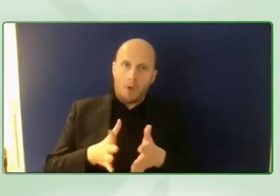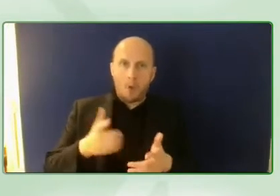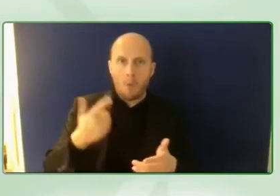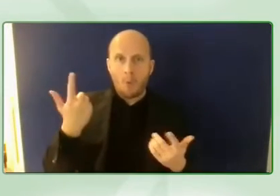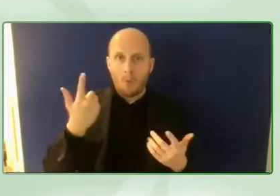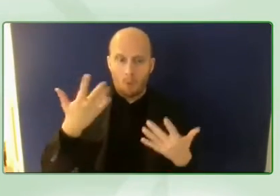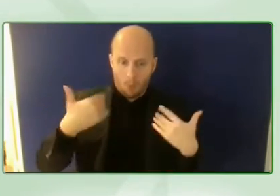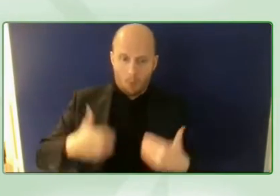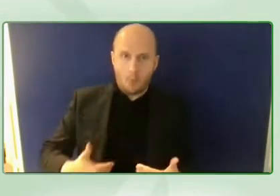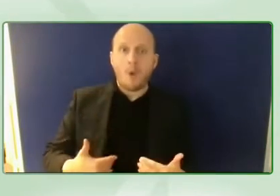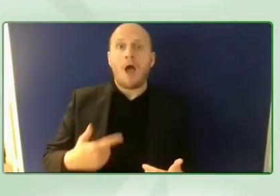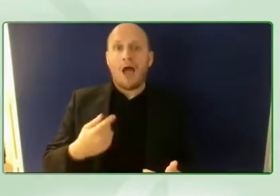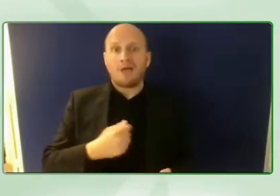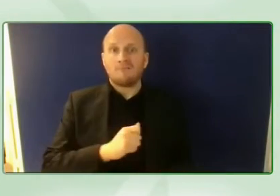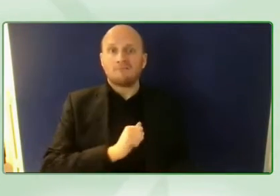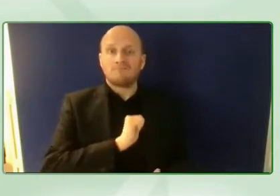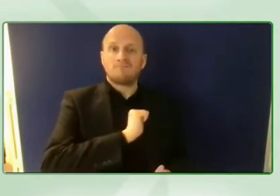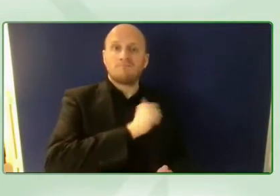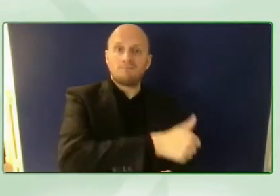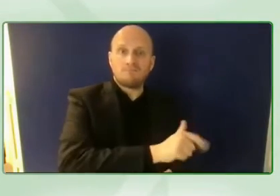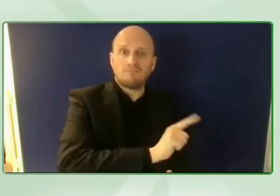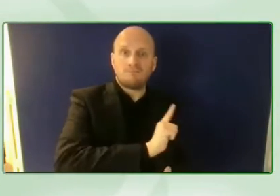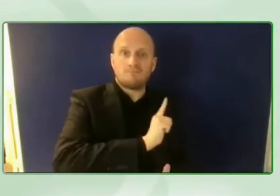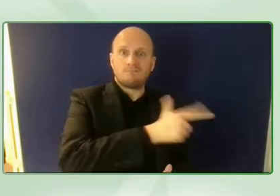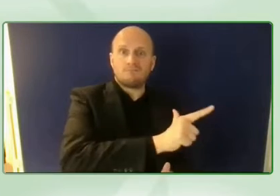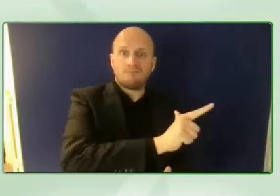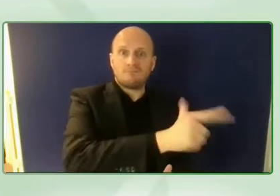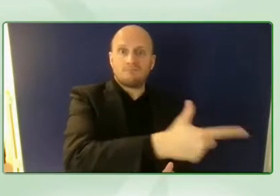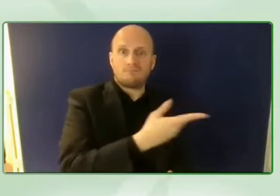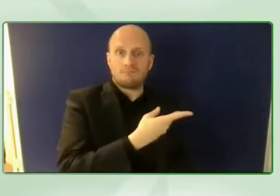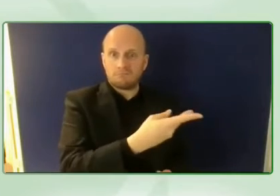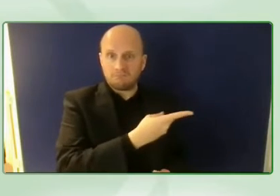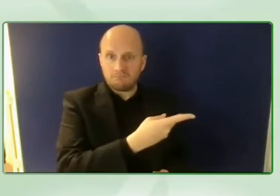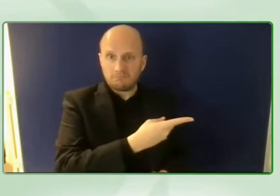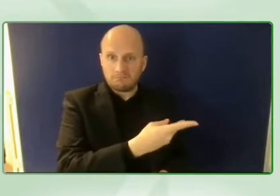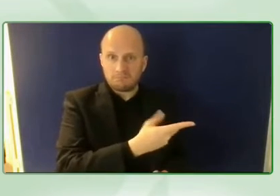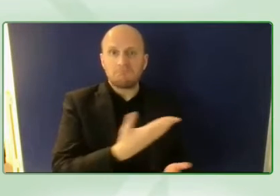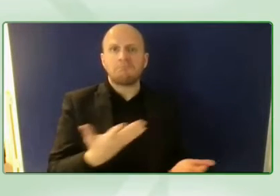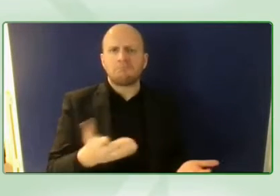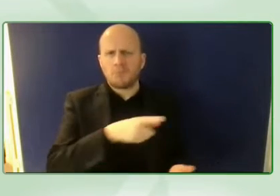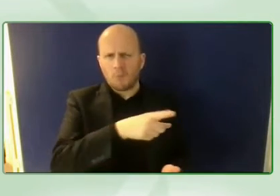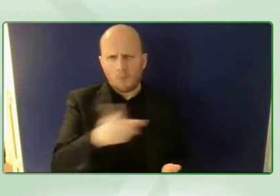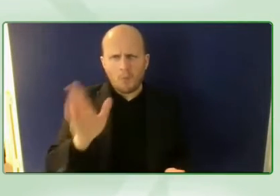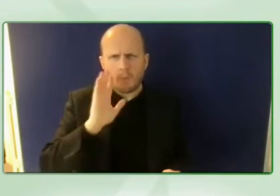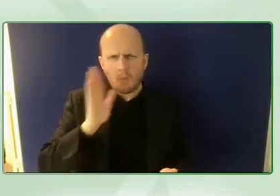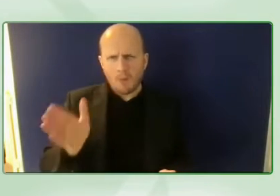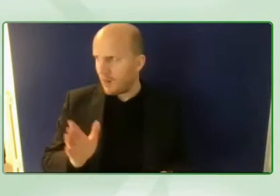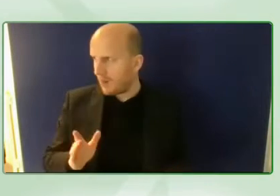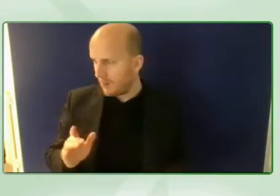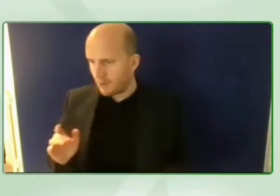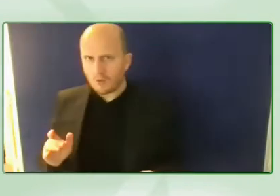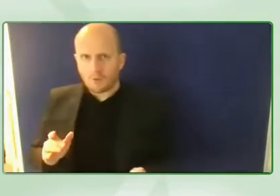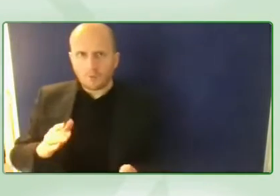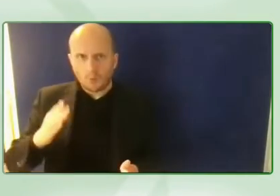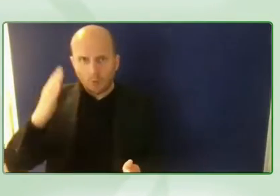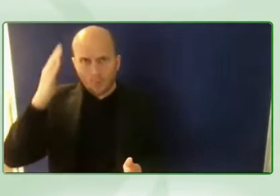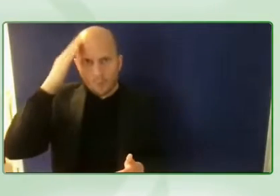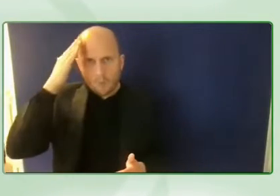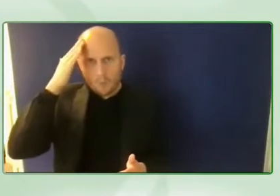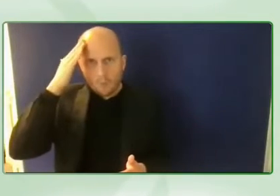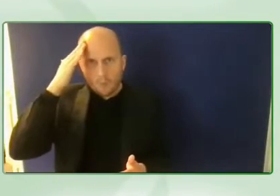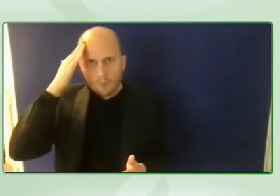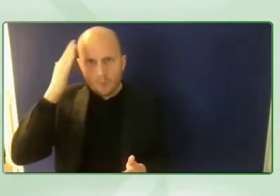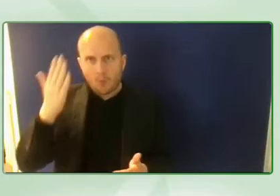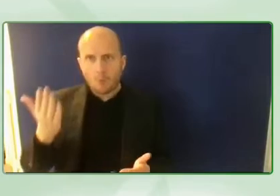and affiliations they work for wonderful organizations a lot of you will be familiar with and a lot of you might be familiar with craig and jared